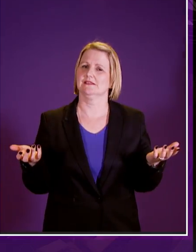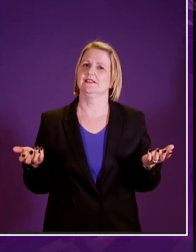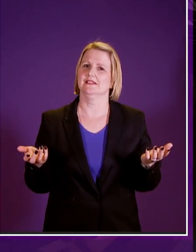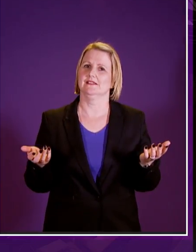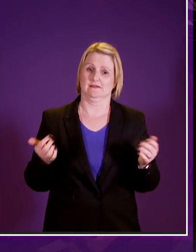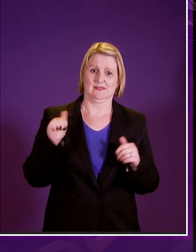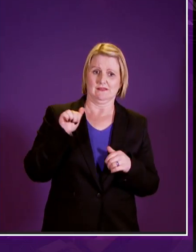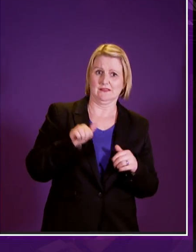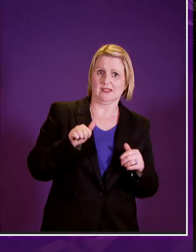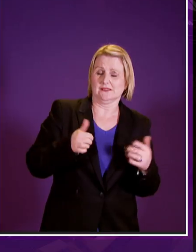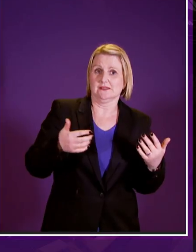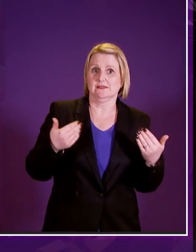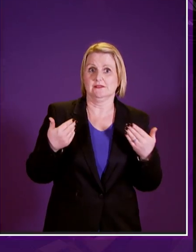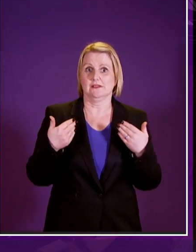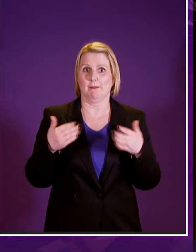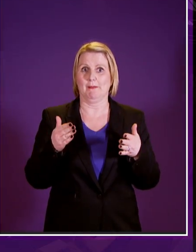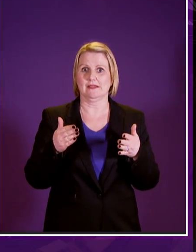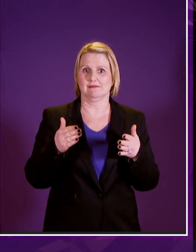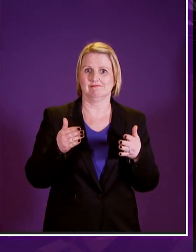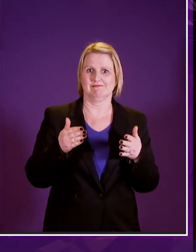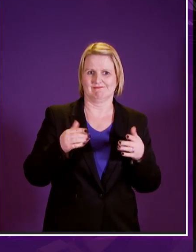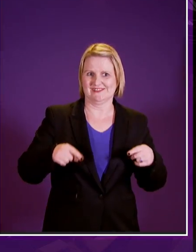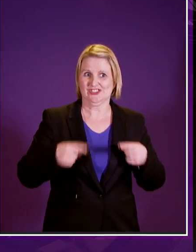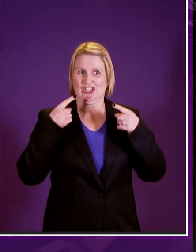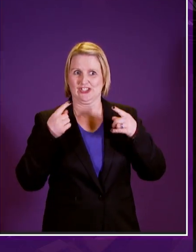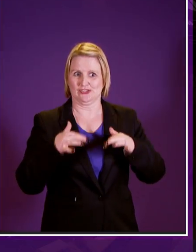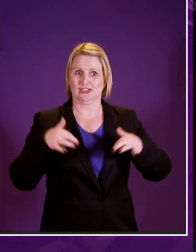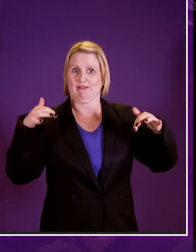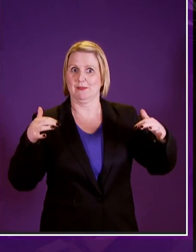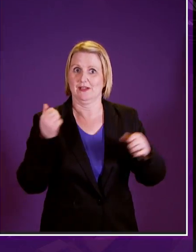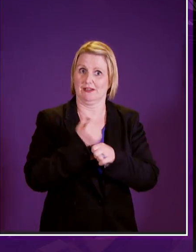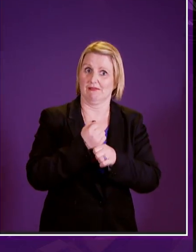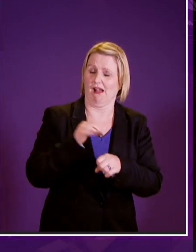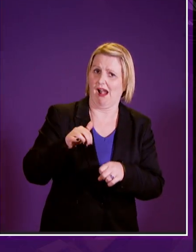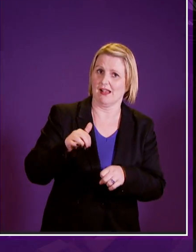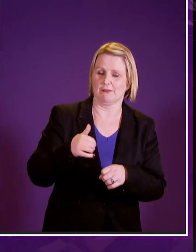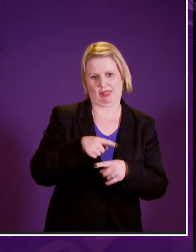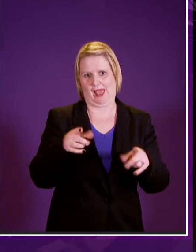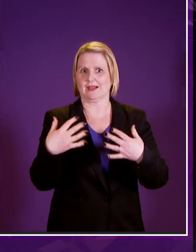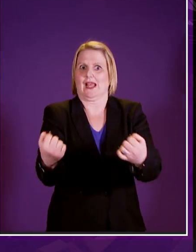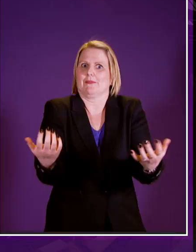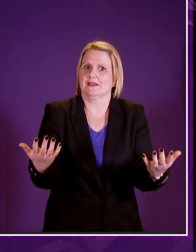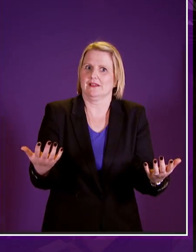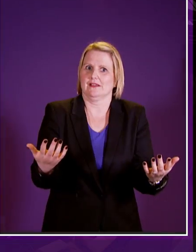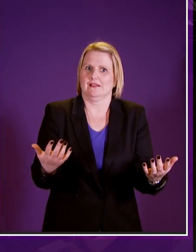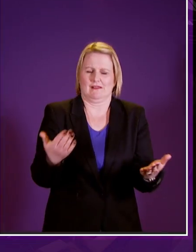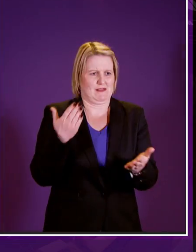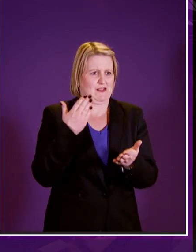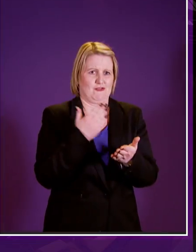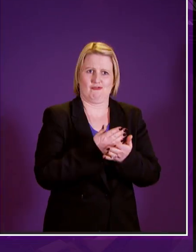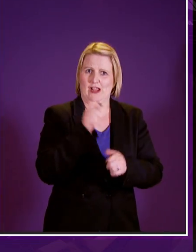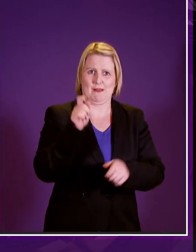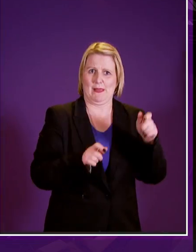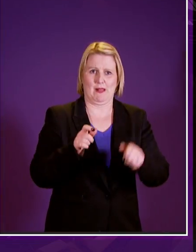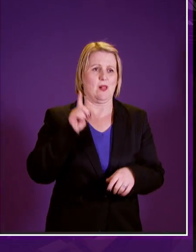we have set the the government a challenge but they've accepted it because there are real people women children and some men who